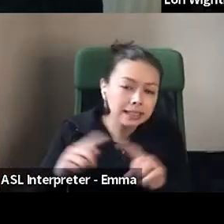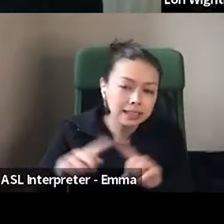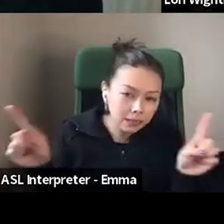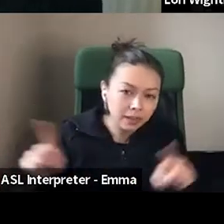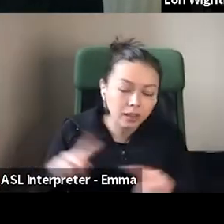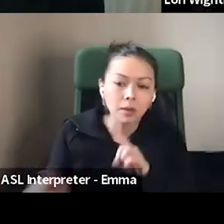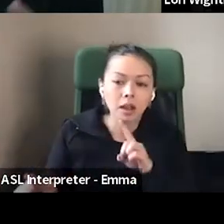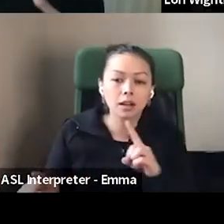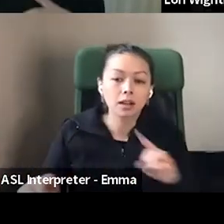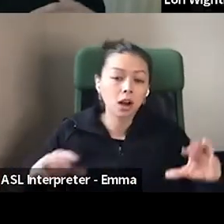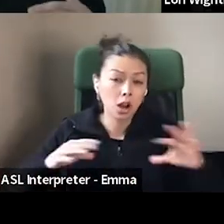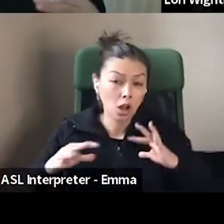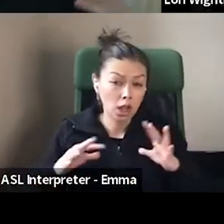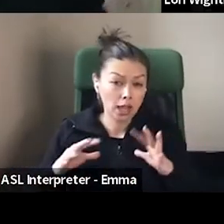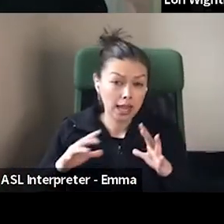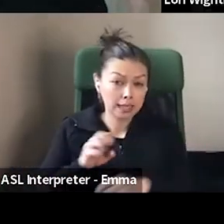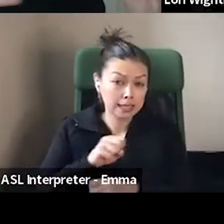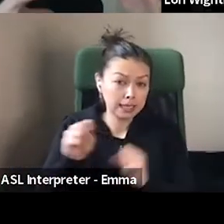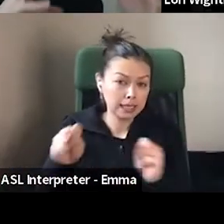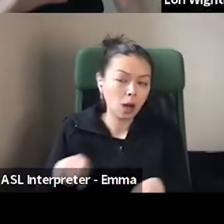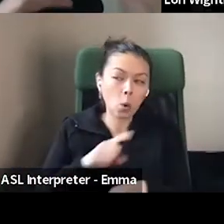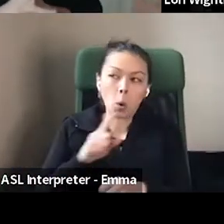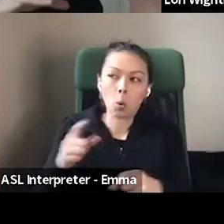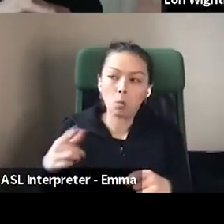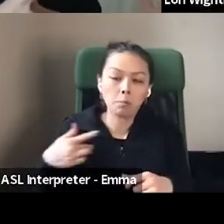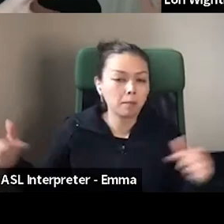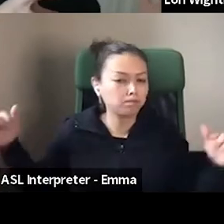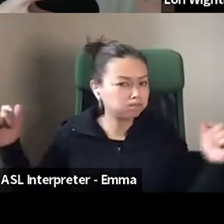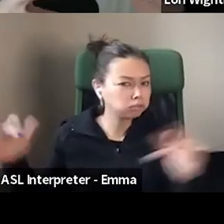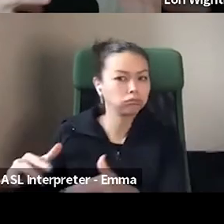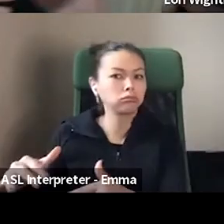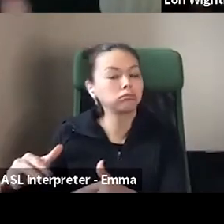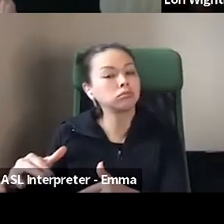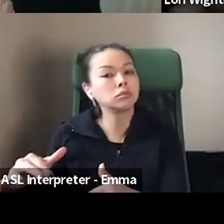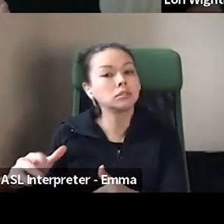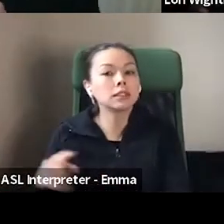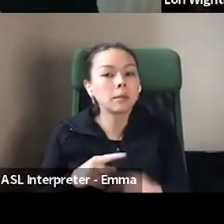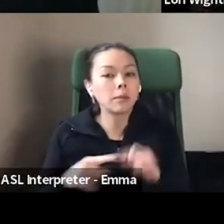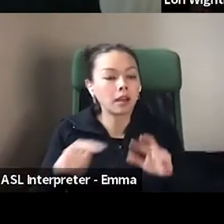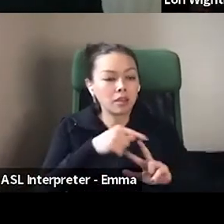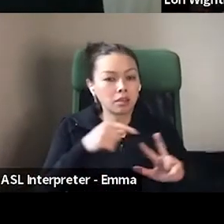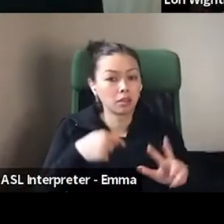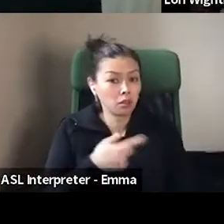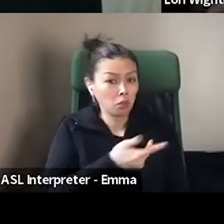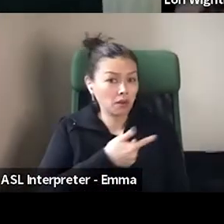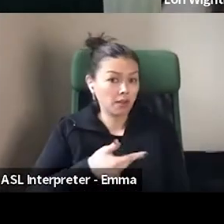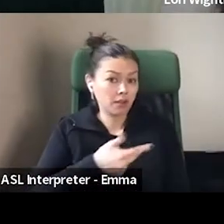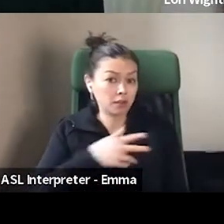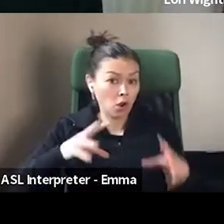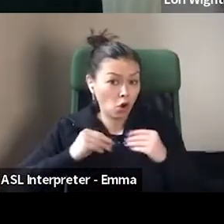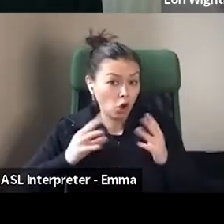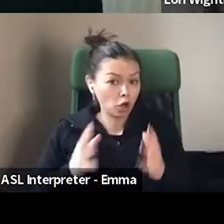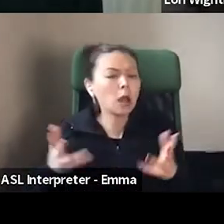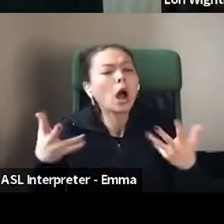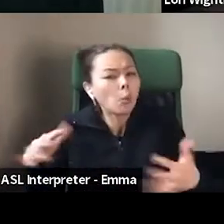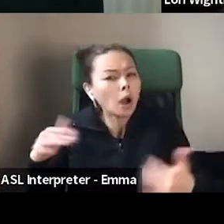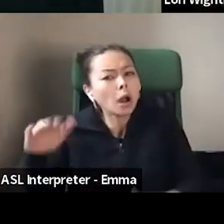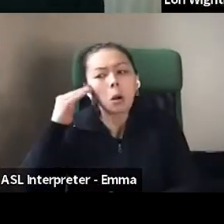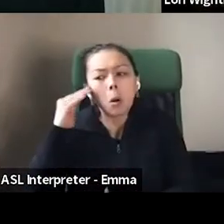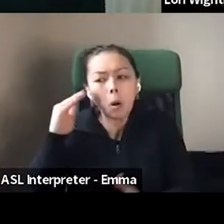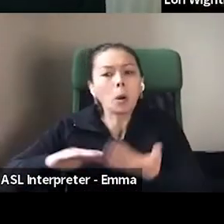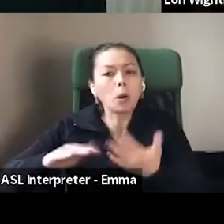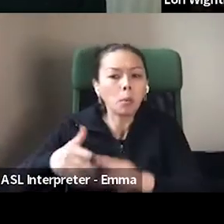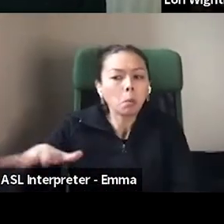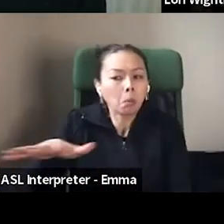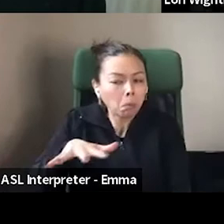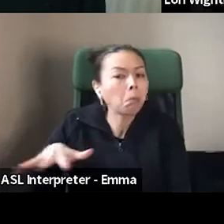Um, but realistically, I think we had quite a basis moving into the business. Um, so that piece,